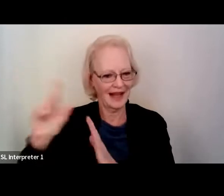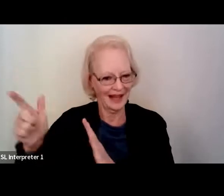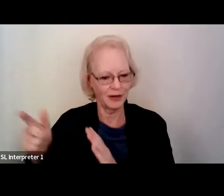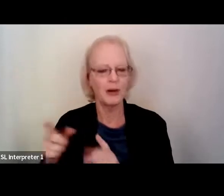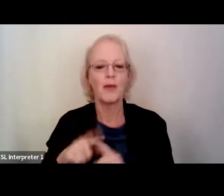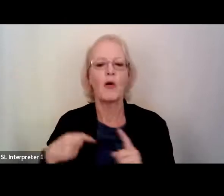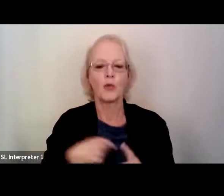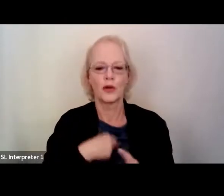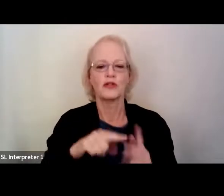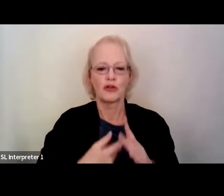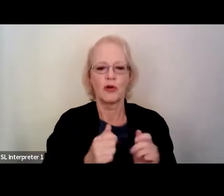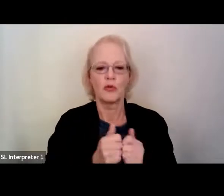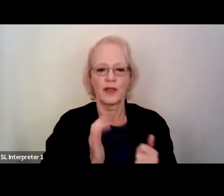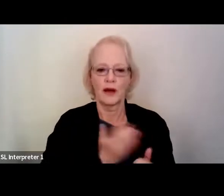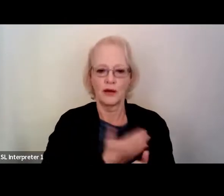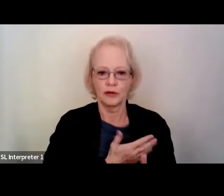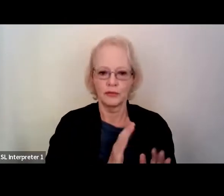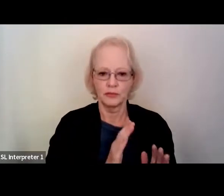slides soon.